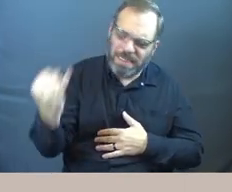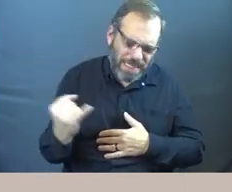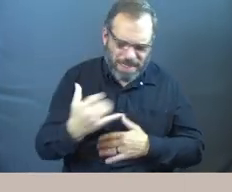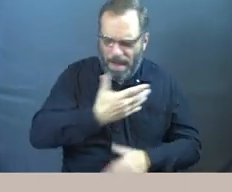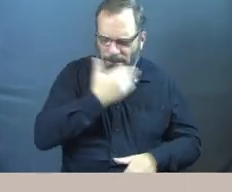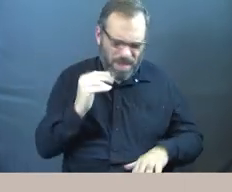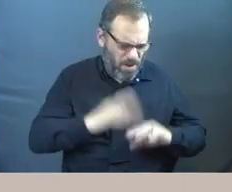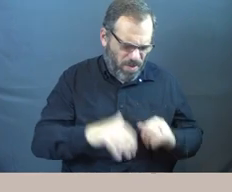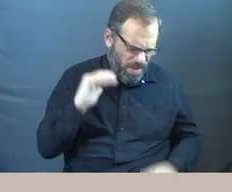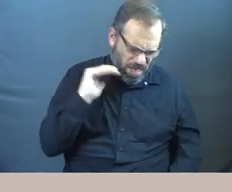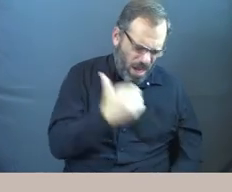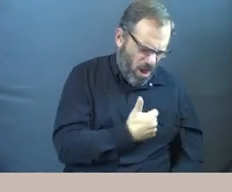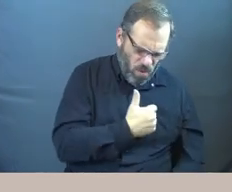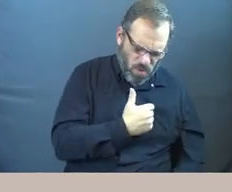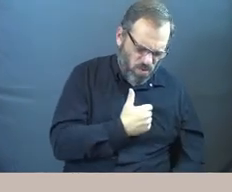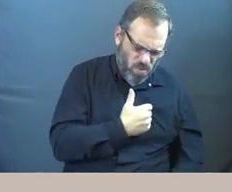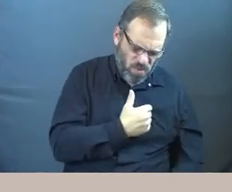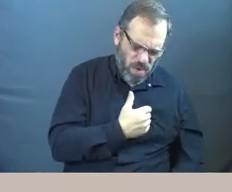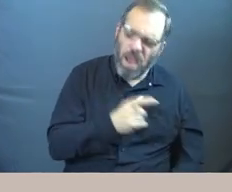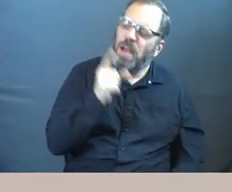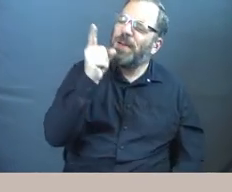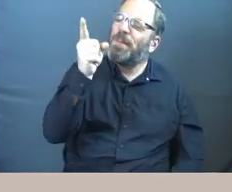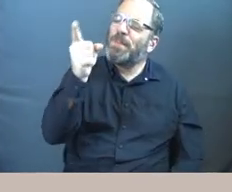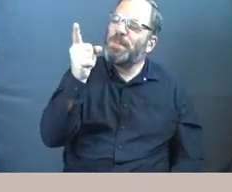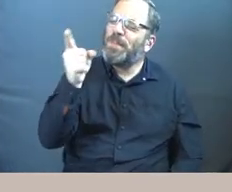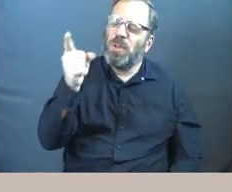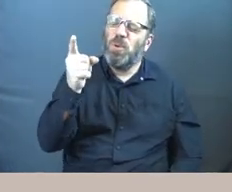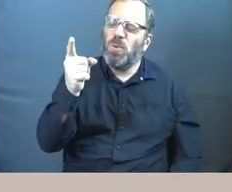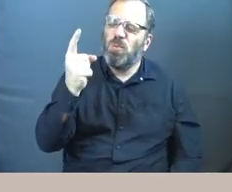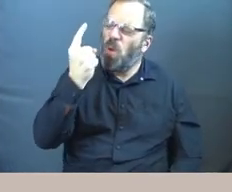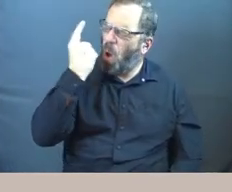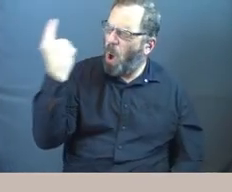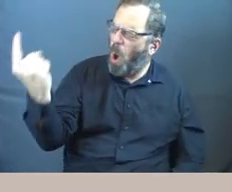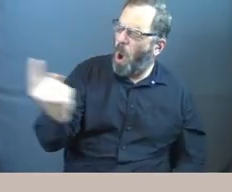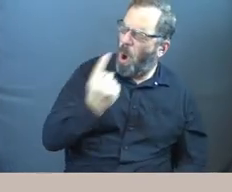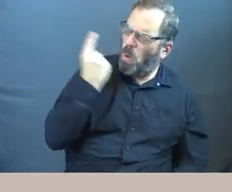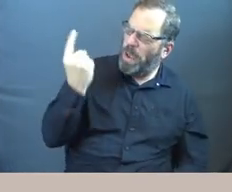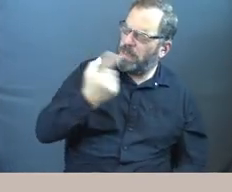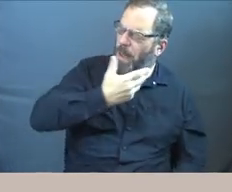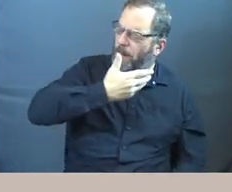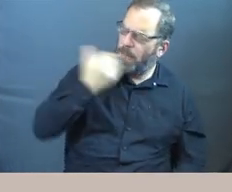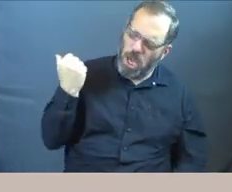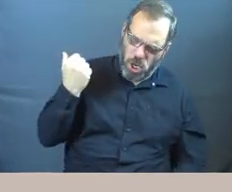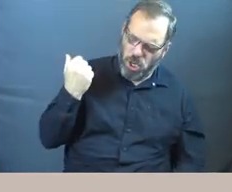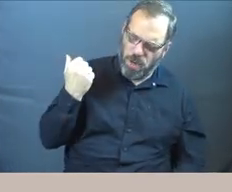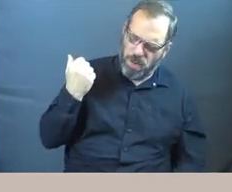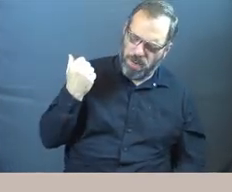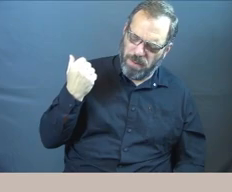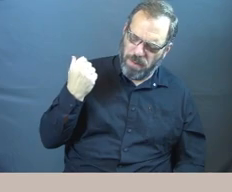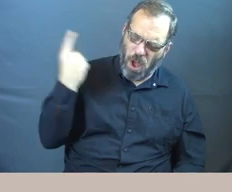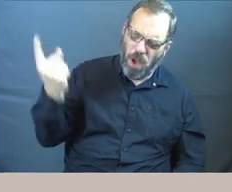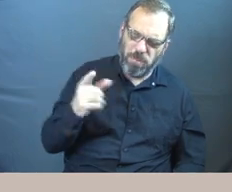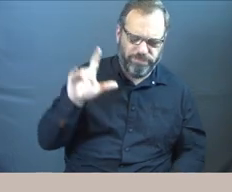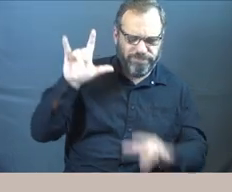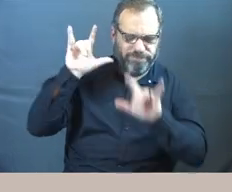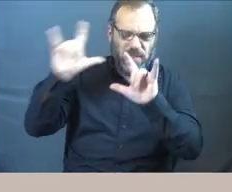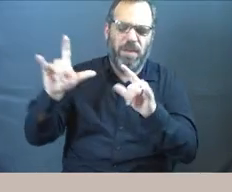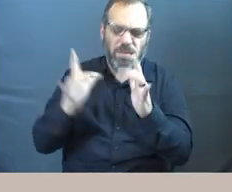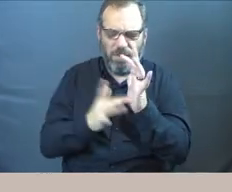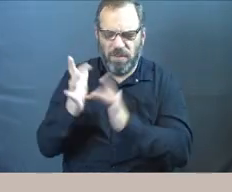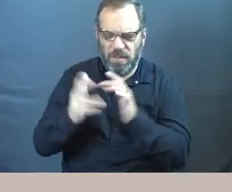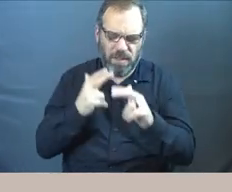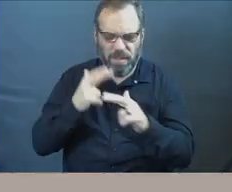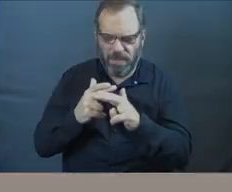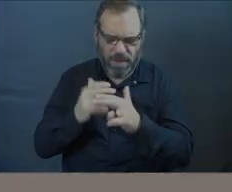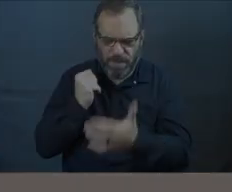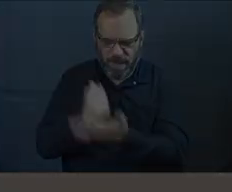God. Better than our ideas, Jesus. You are in all ways better. We love you. In Christ's